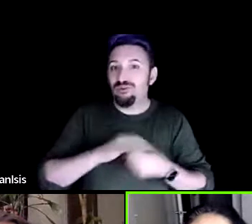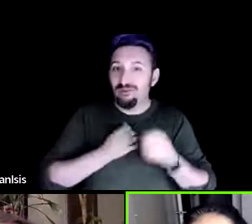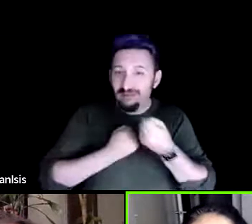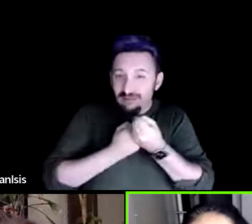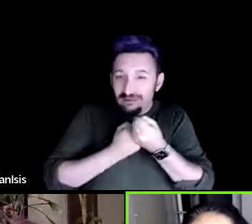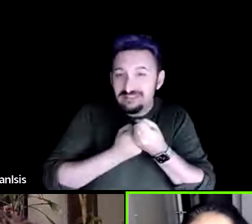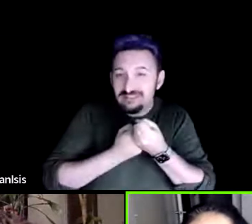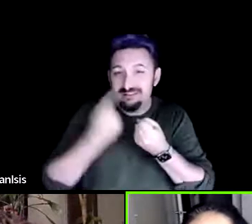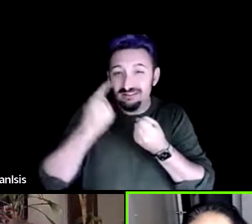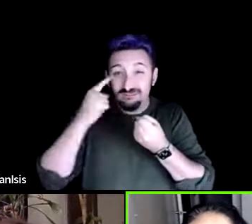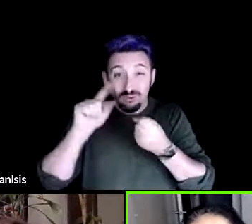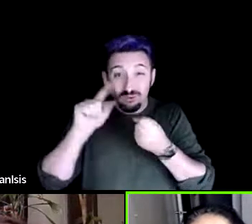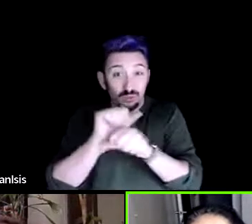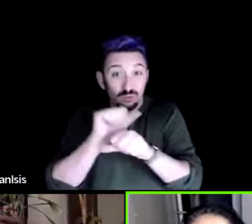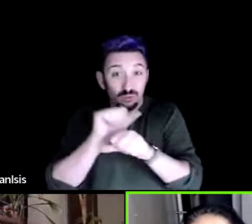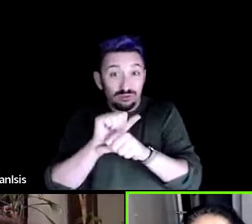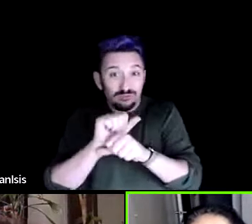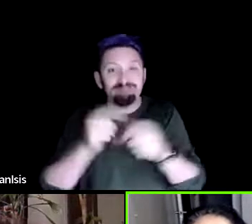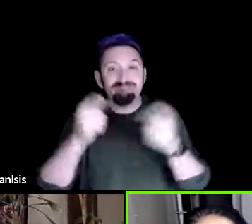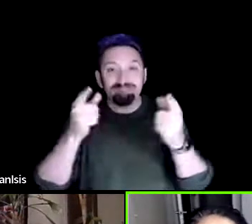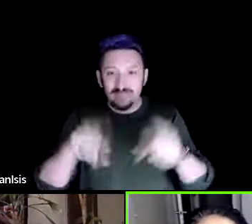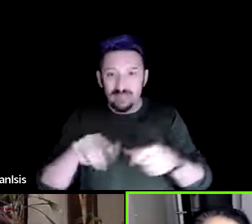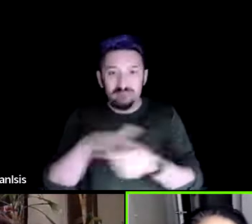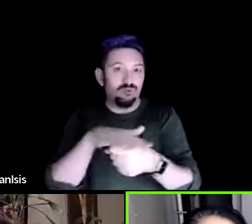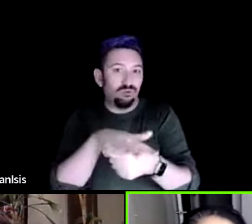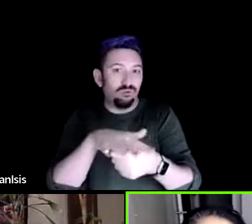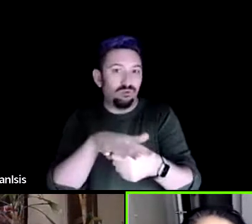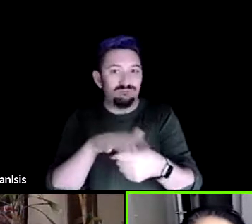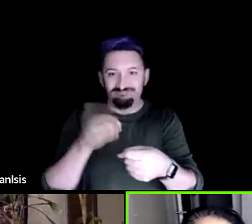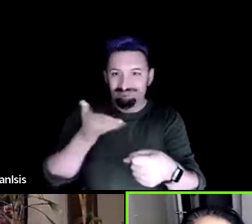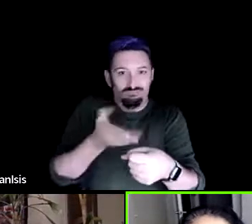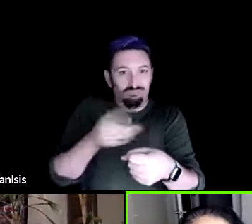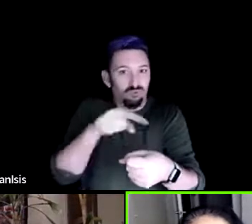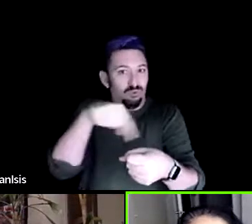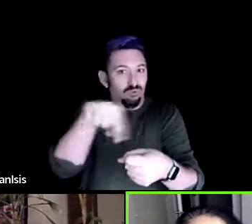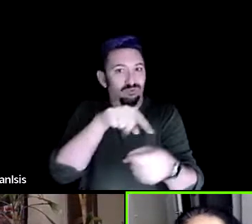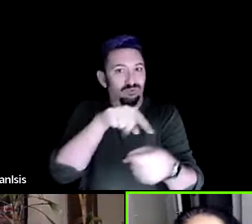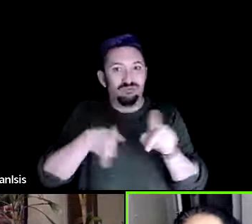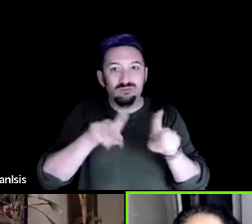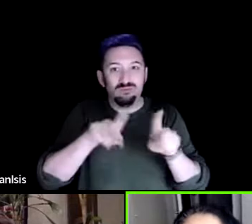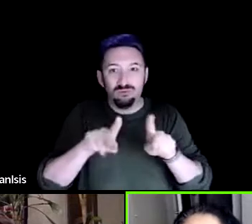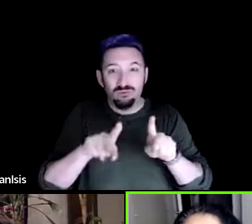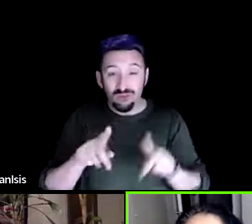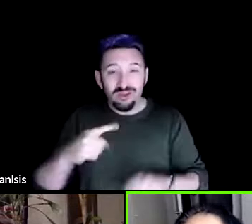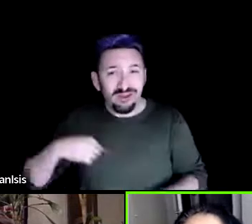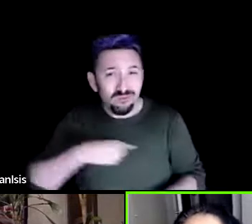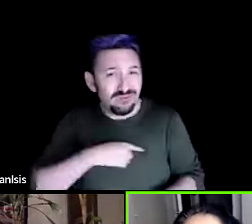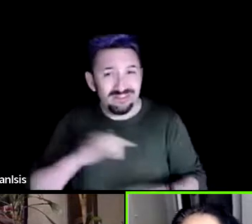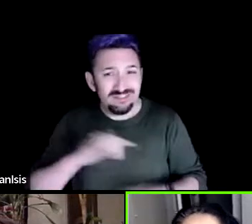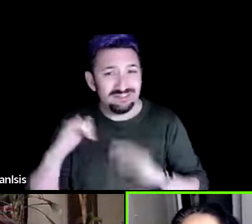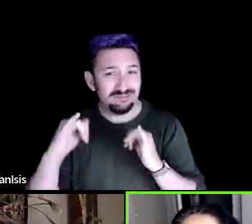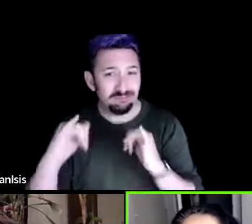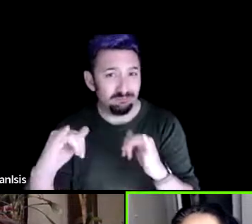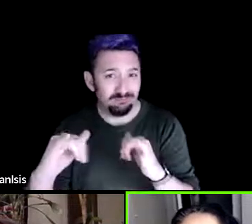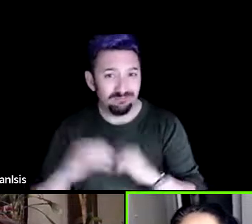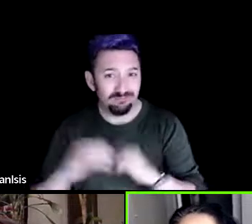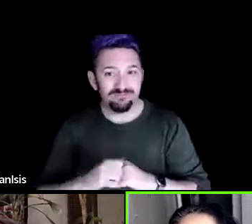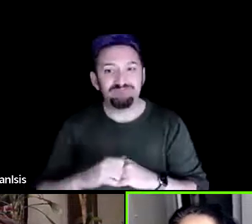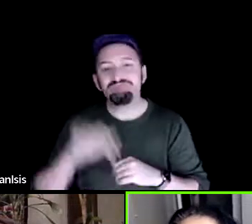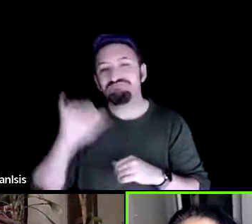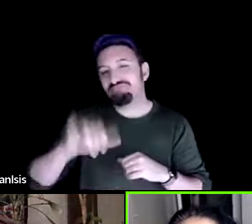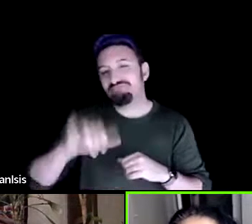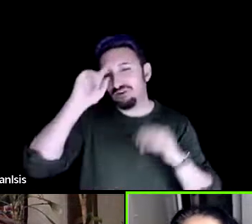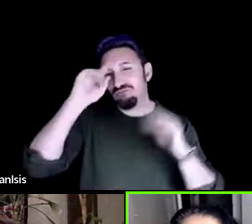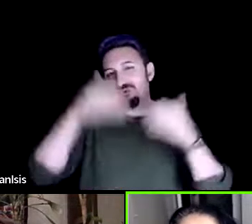this work is local and and we all have the power to do that so that's one thing i focus on and you don't have to be a scientist